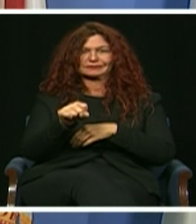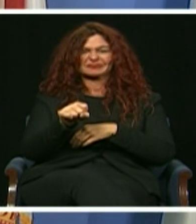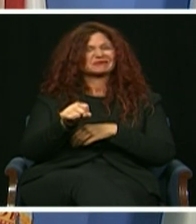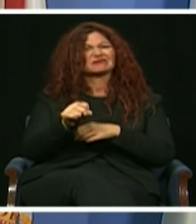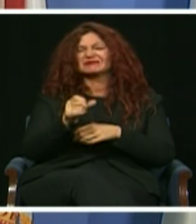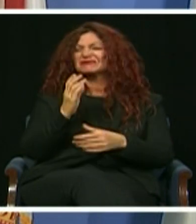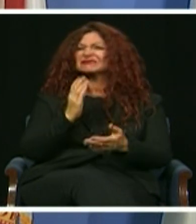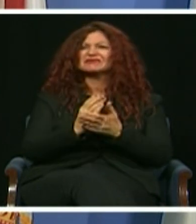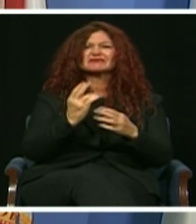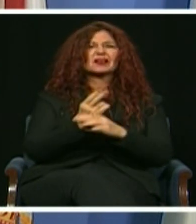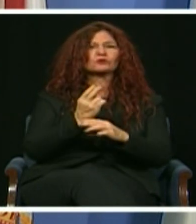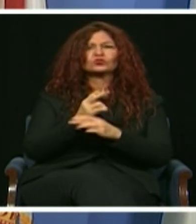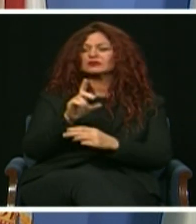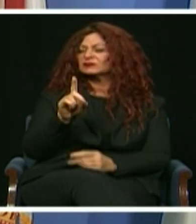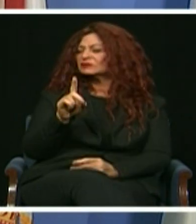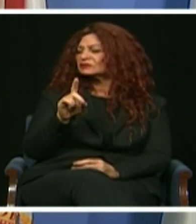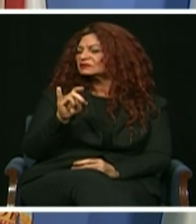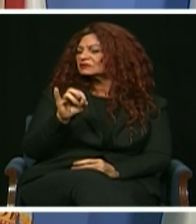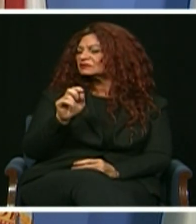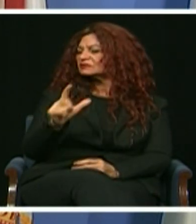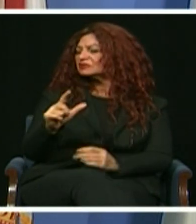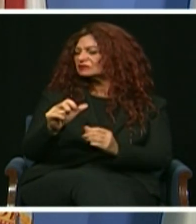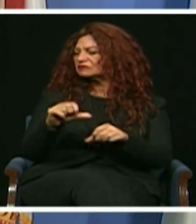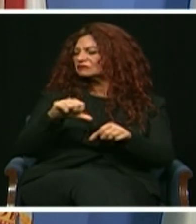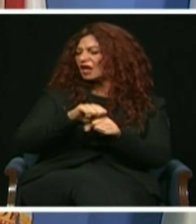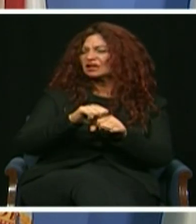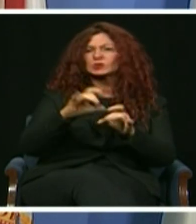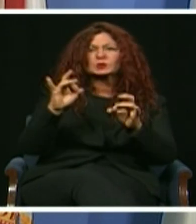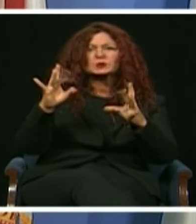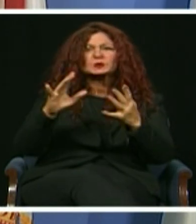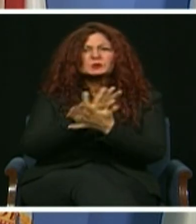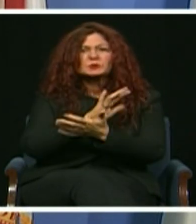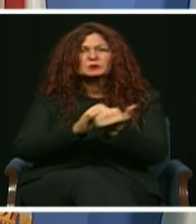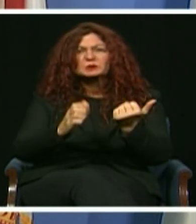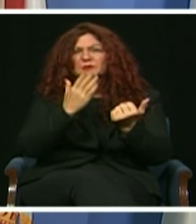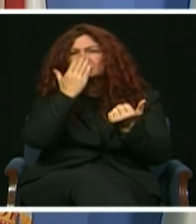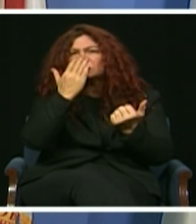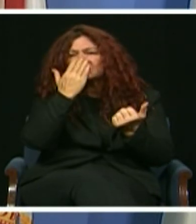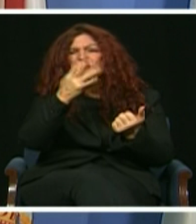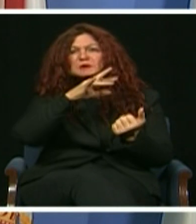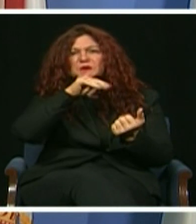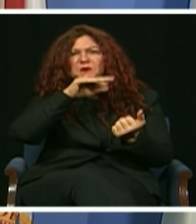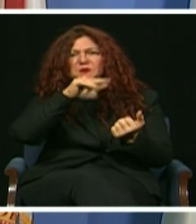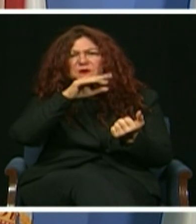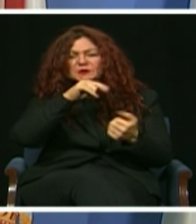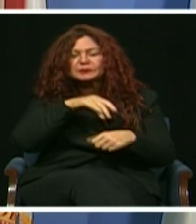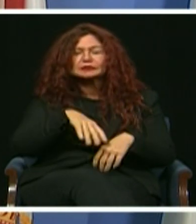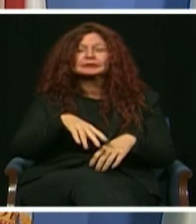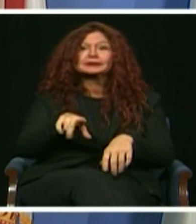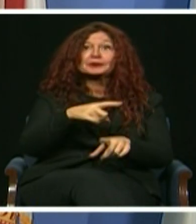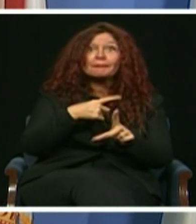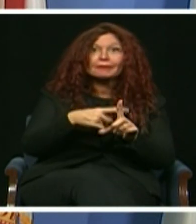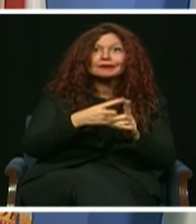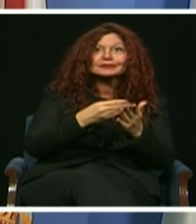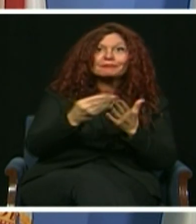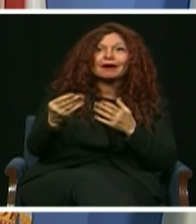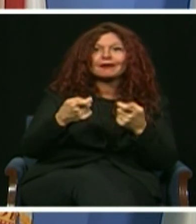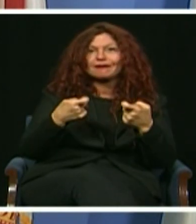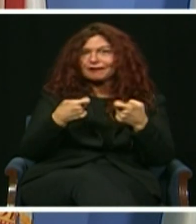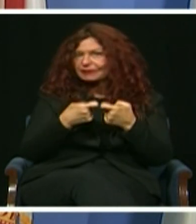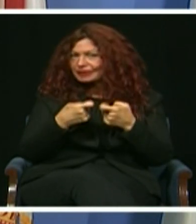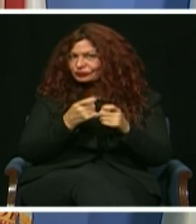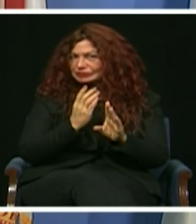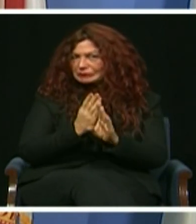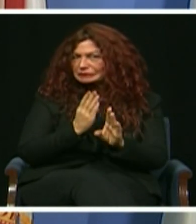another 140 buses due to arrive this spring. And our first electric buses will be put into service this year as we